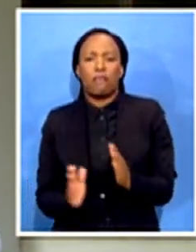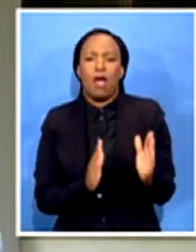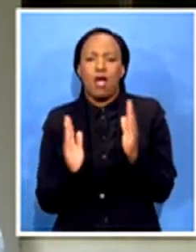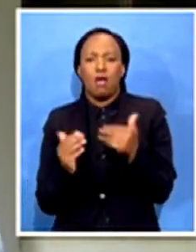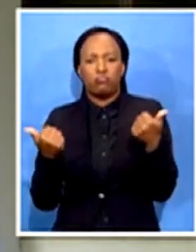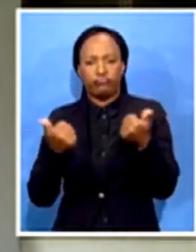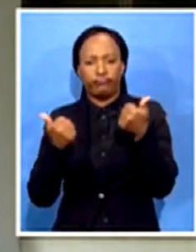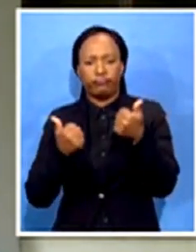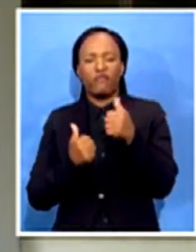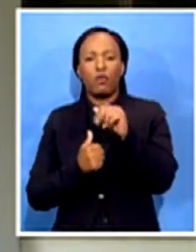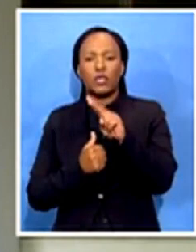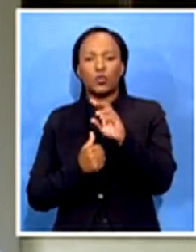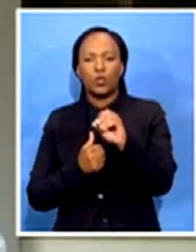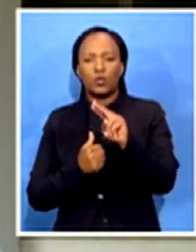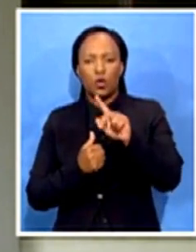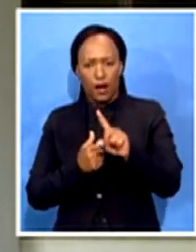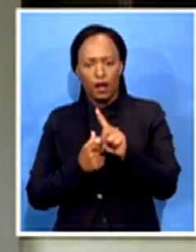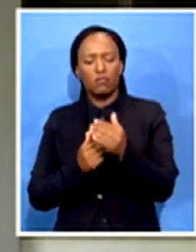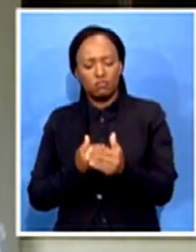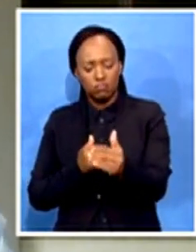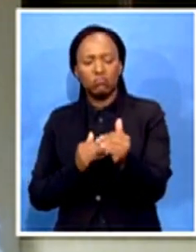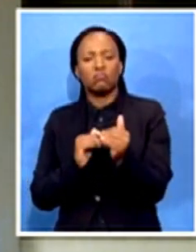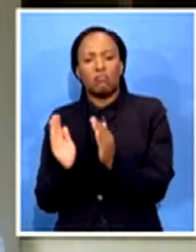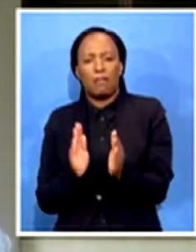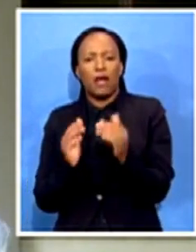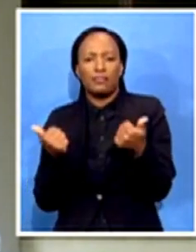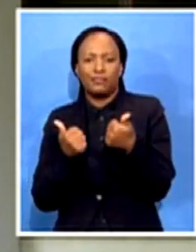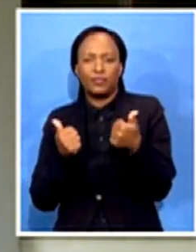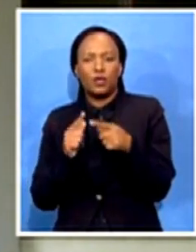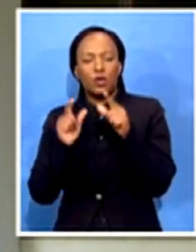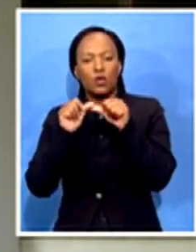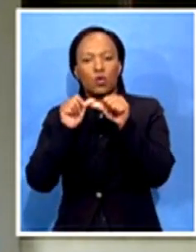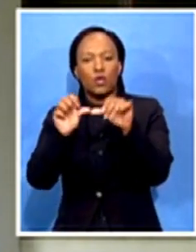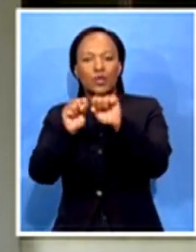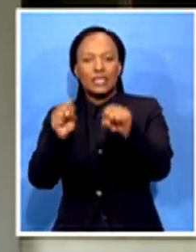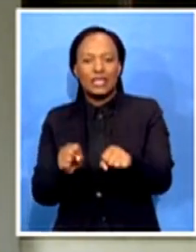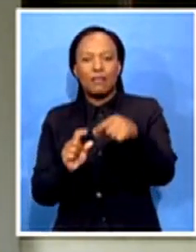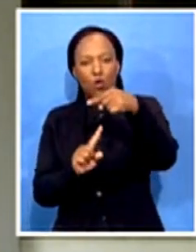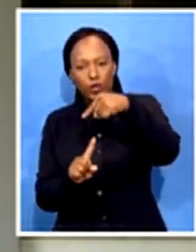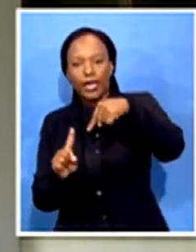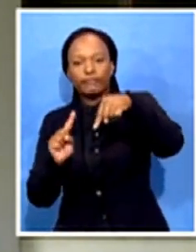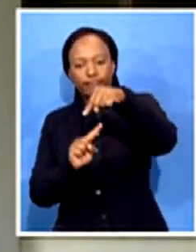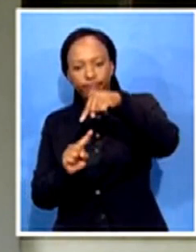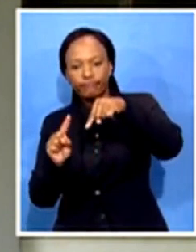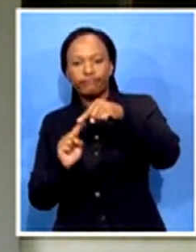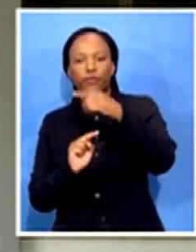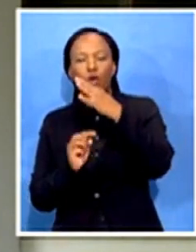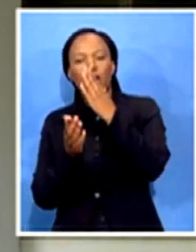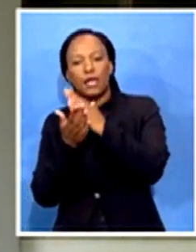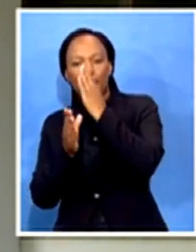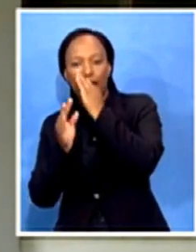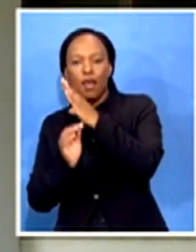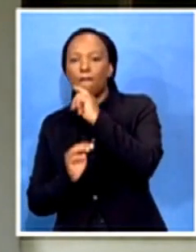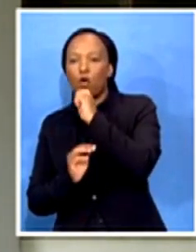Of course, they will continue with that system of rotating learners to make sure that there is social distancing in